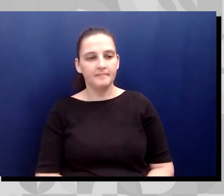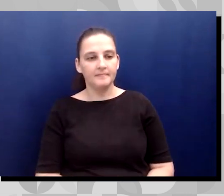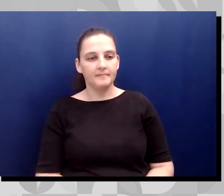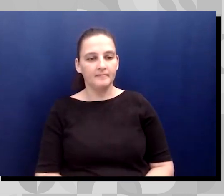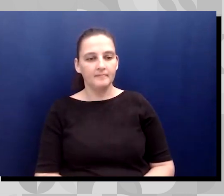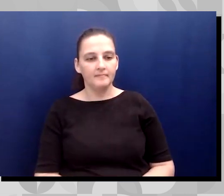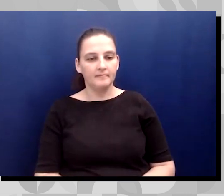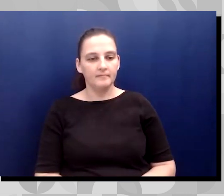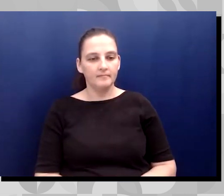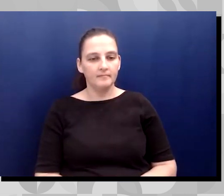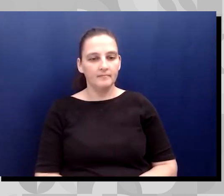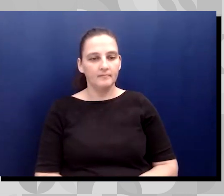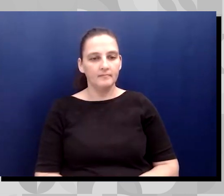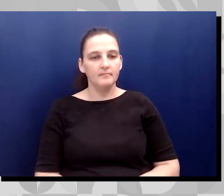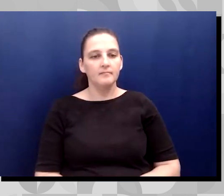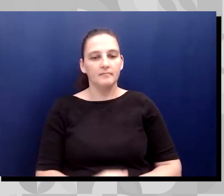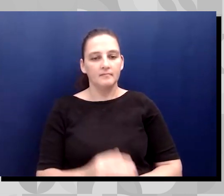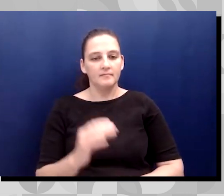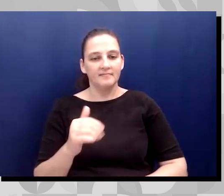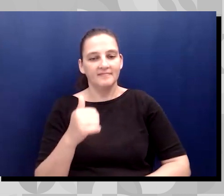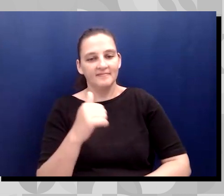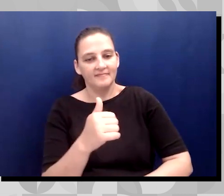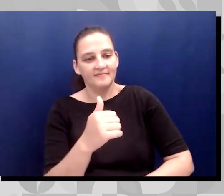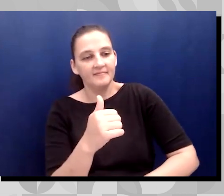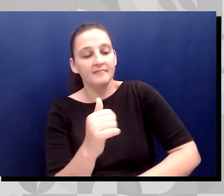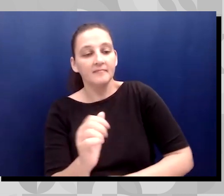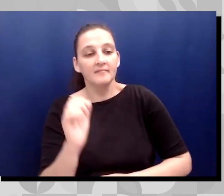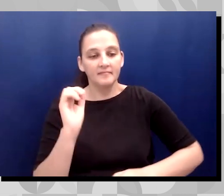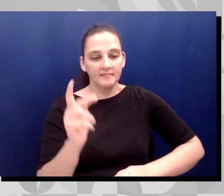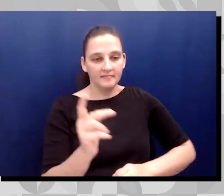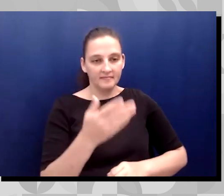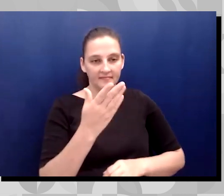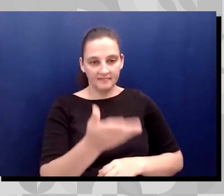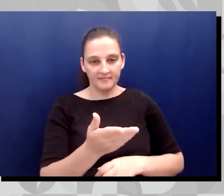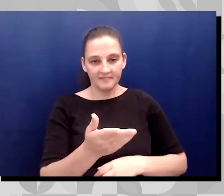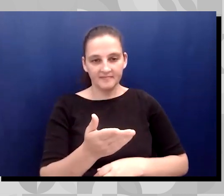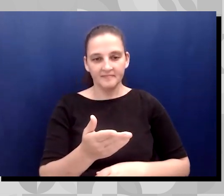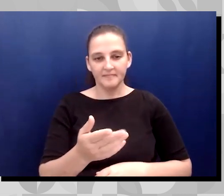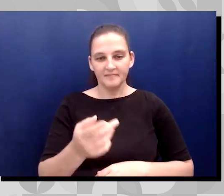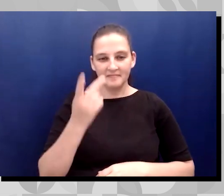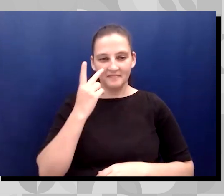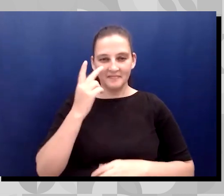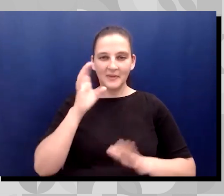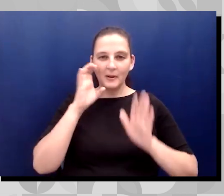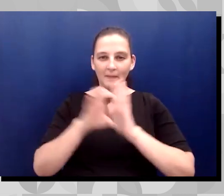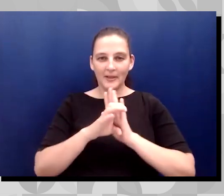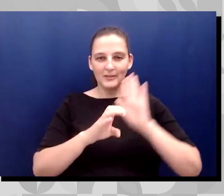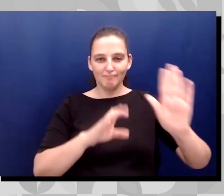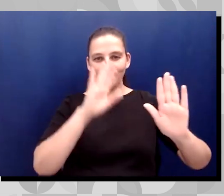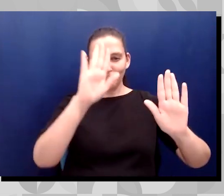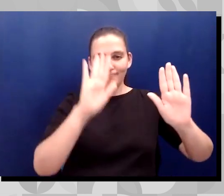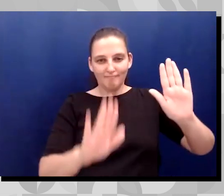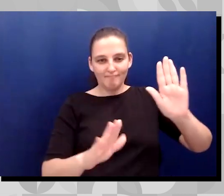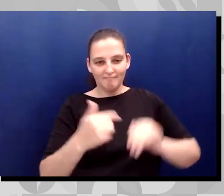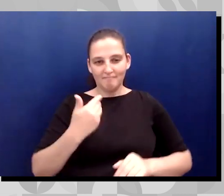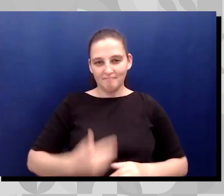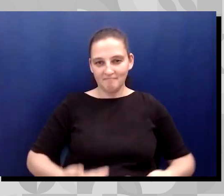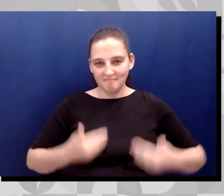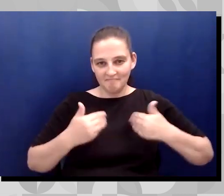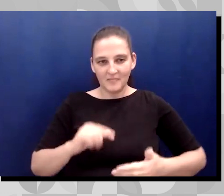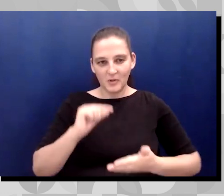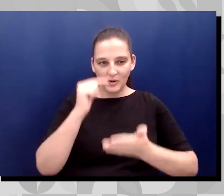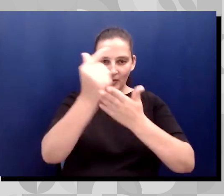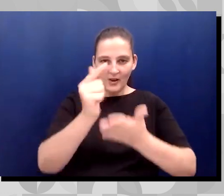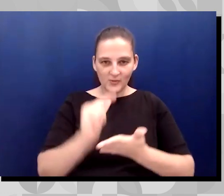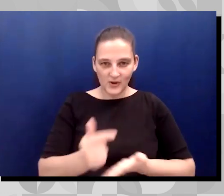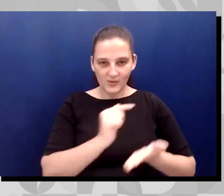Next slide. Okay. So here I put in a bunch of pictures of myself, um, graduating through the years. Um,